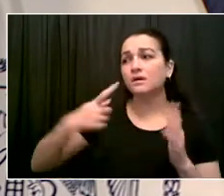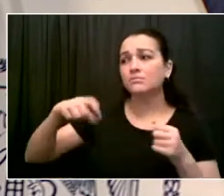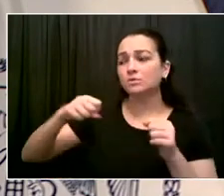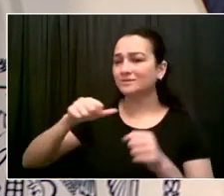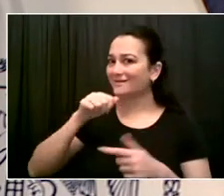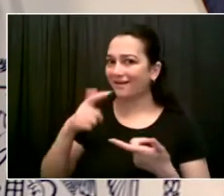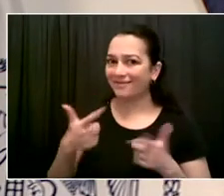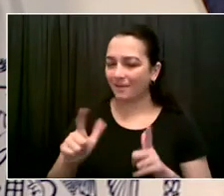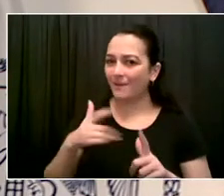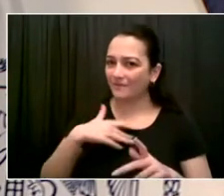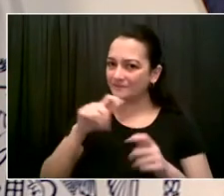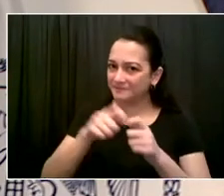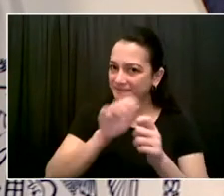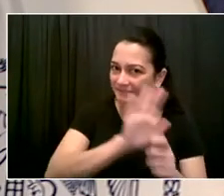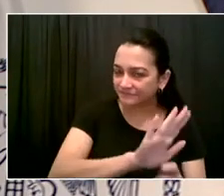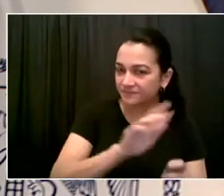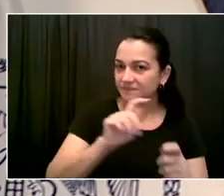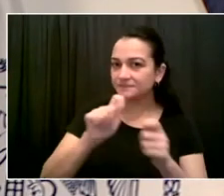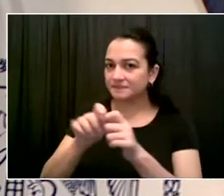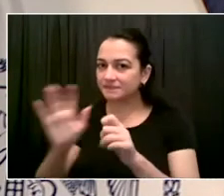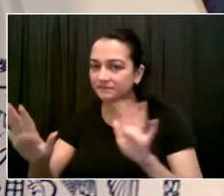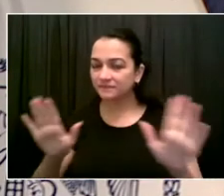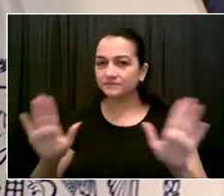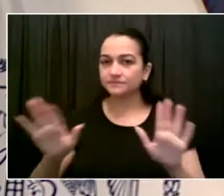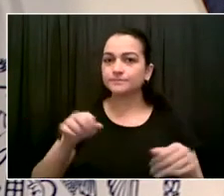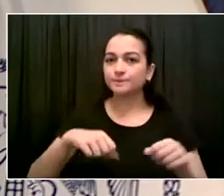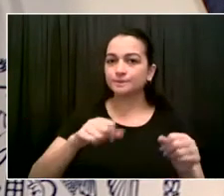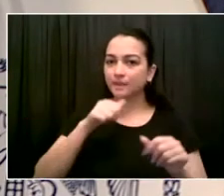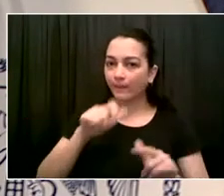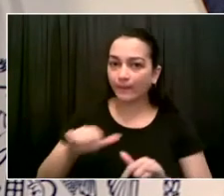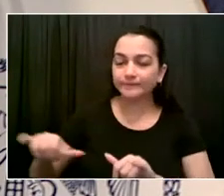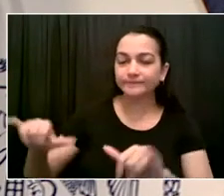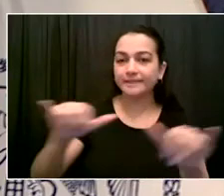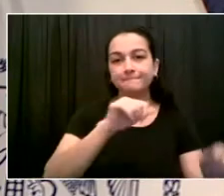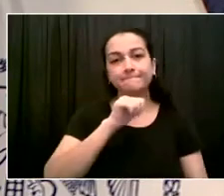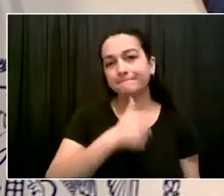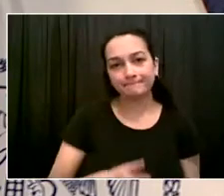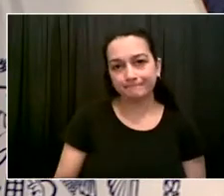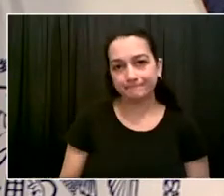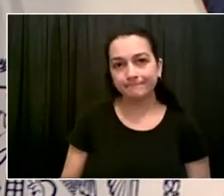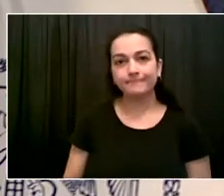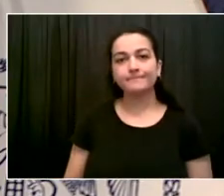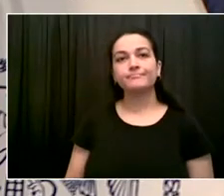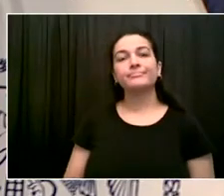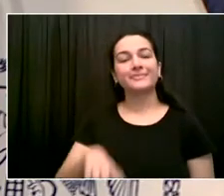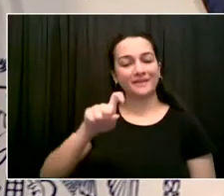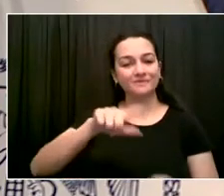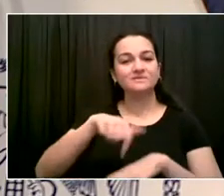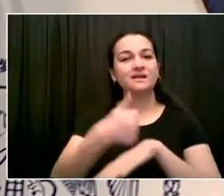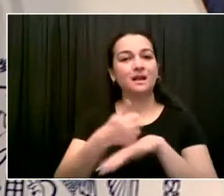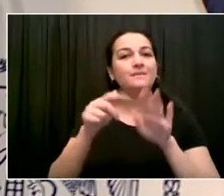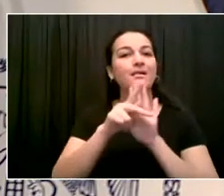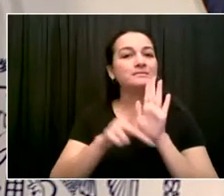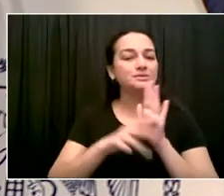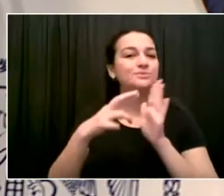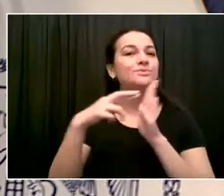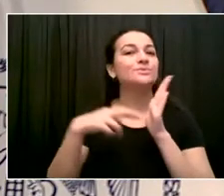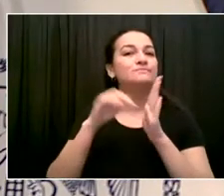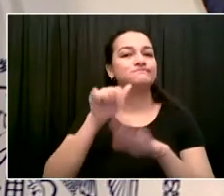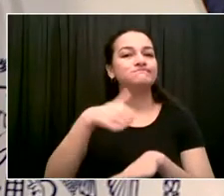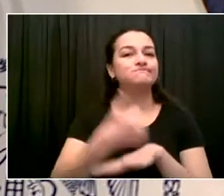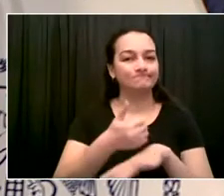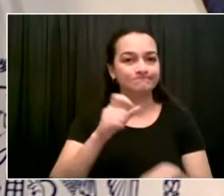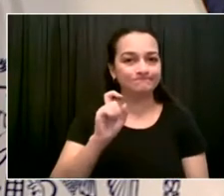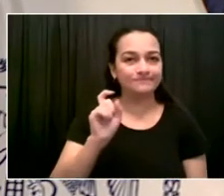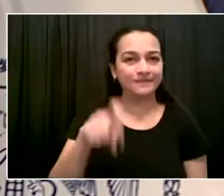help inhibit any criminal activity. We saw that previously with some of the scooters and putting certain rules in